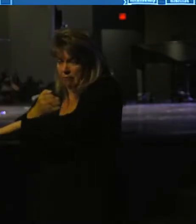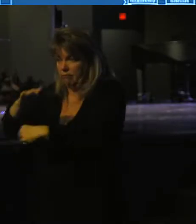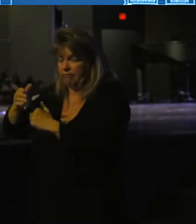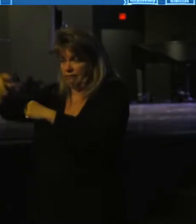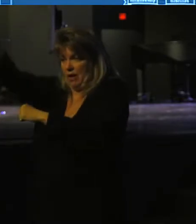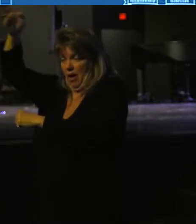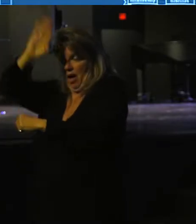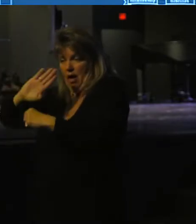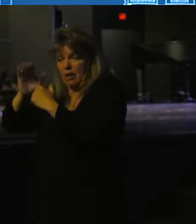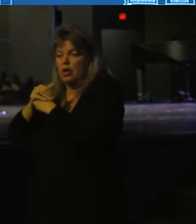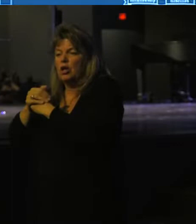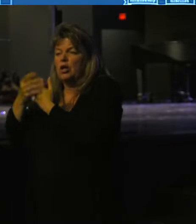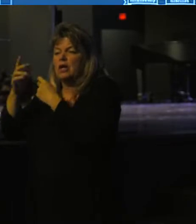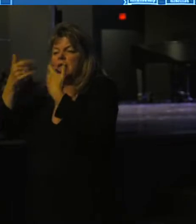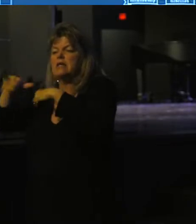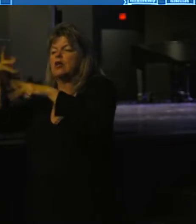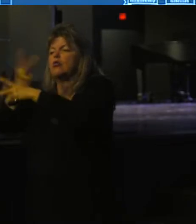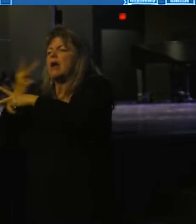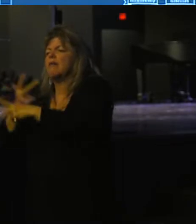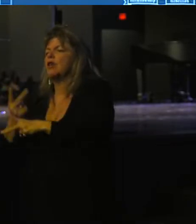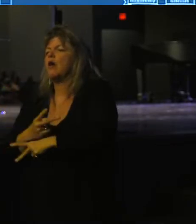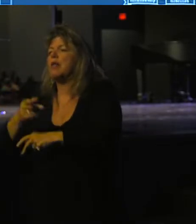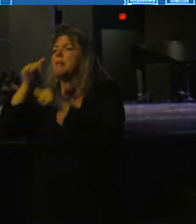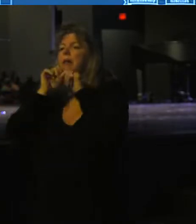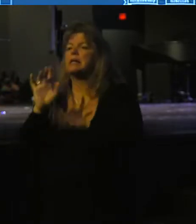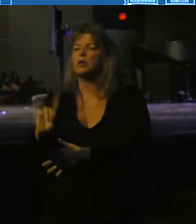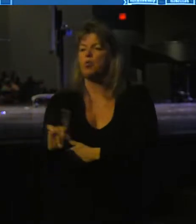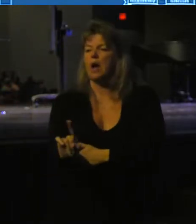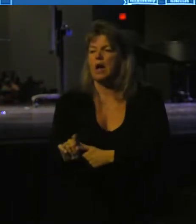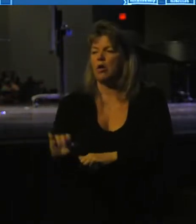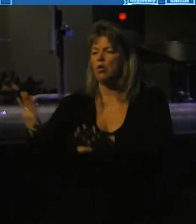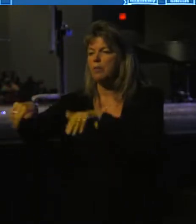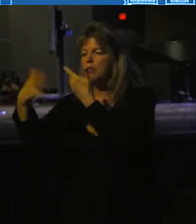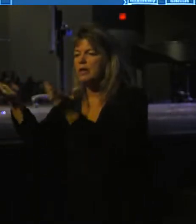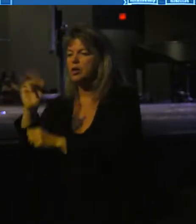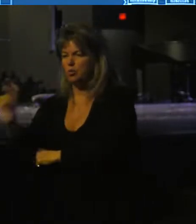And you're still trying to figure out where the blessing's at. Where's the provision?